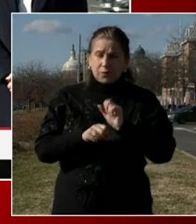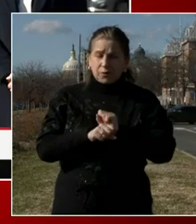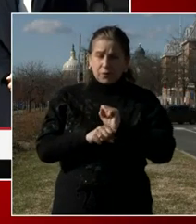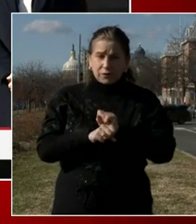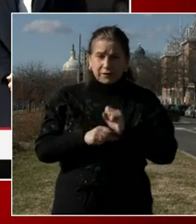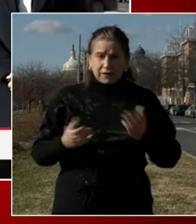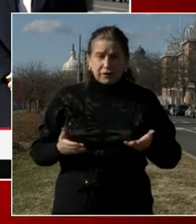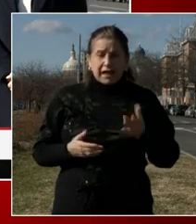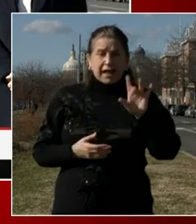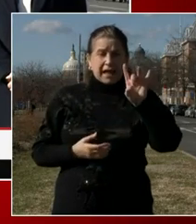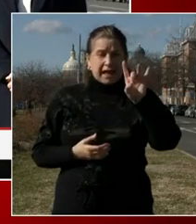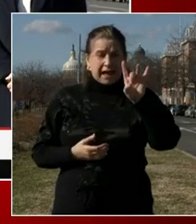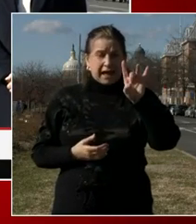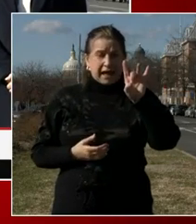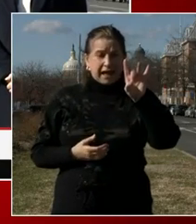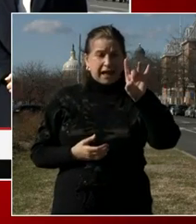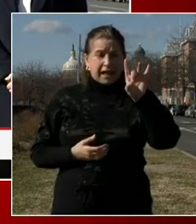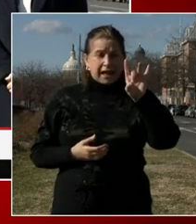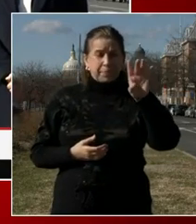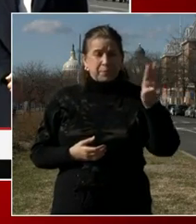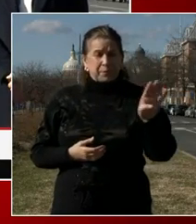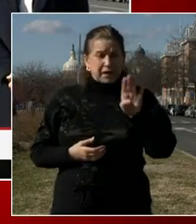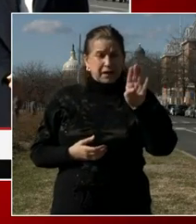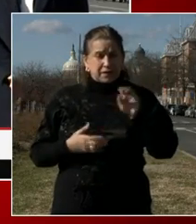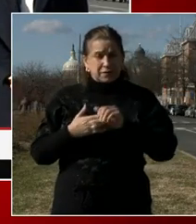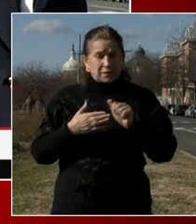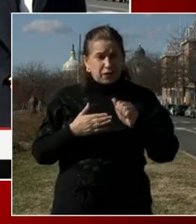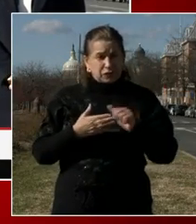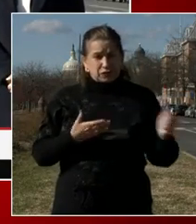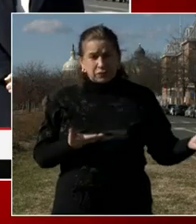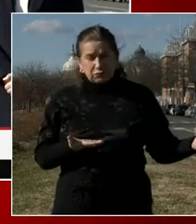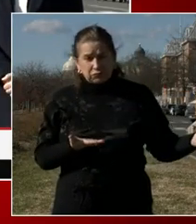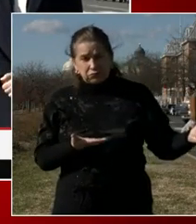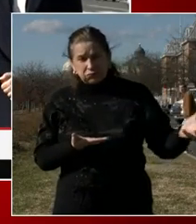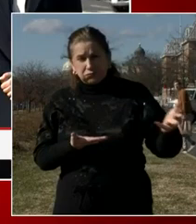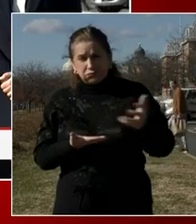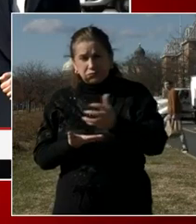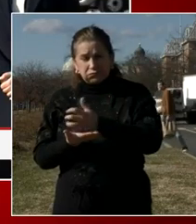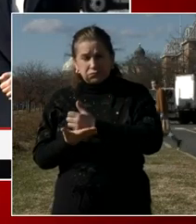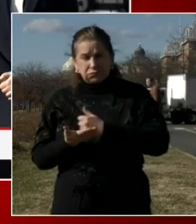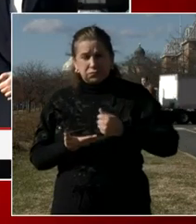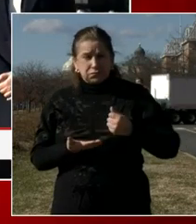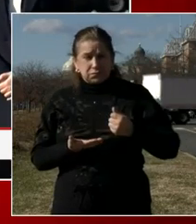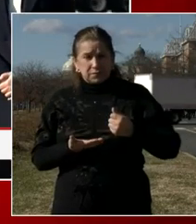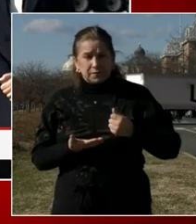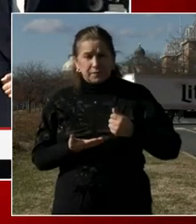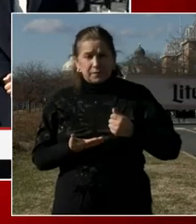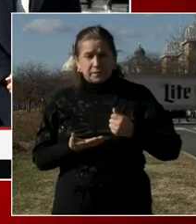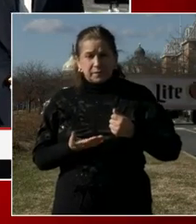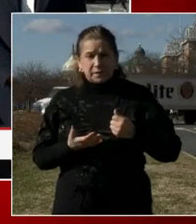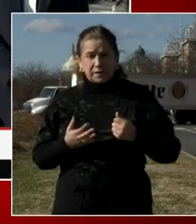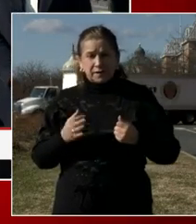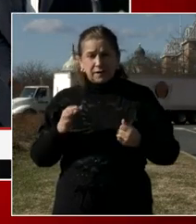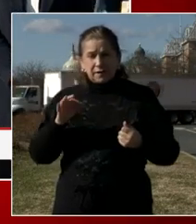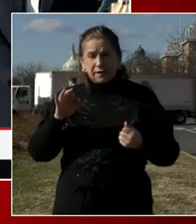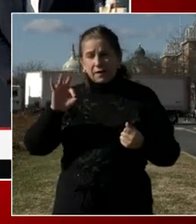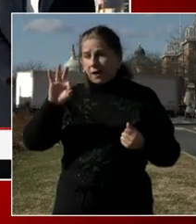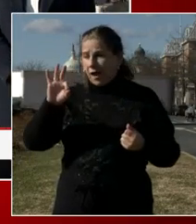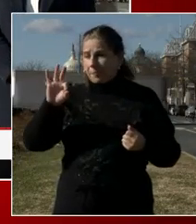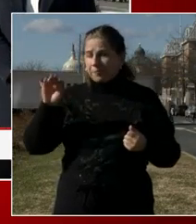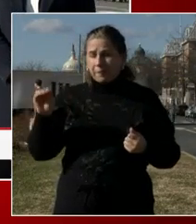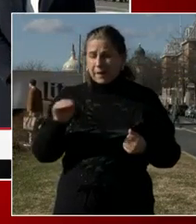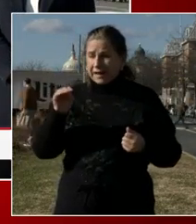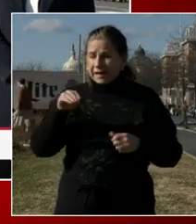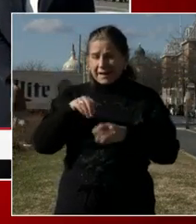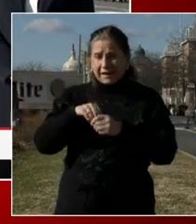nearly $900 million in taxes that as a Washington resident, we all have a chance to benefit from. I have the pleasure of living